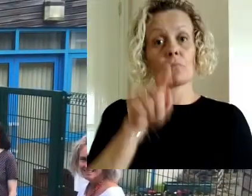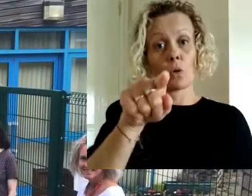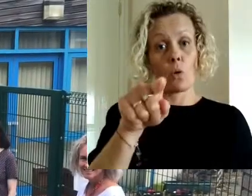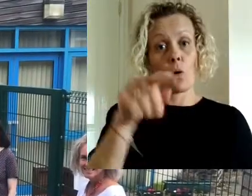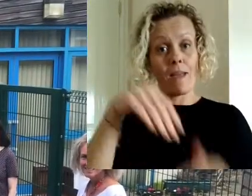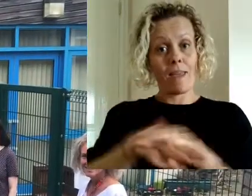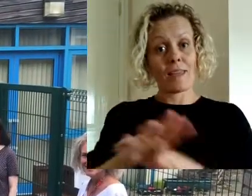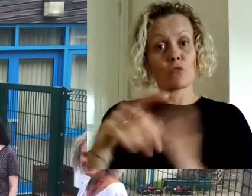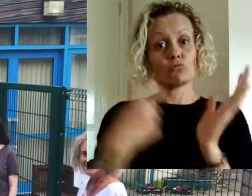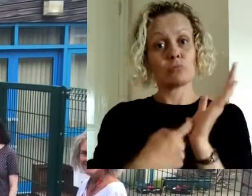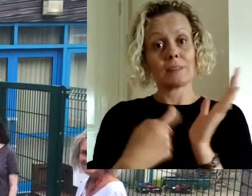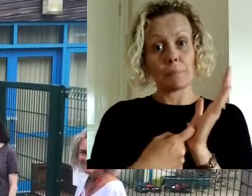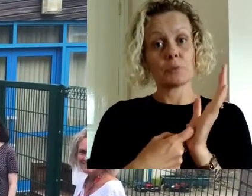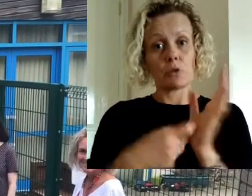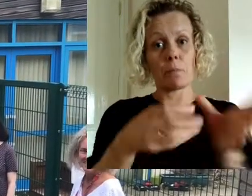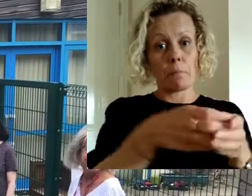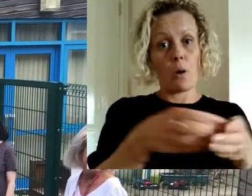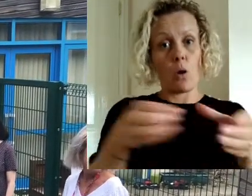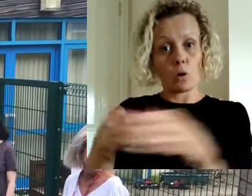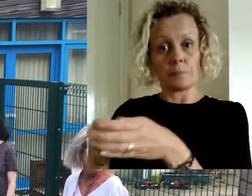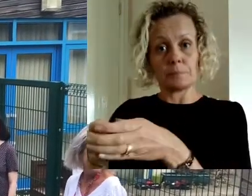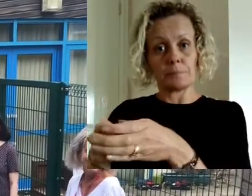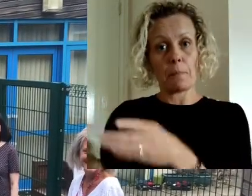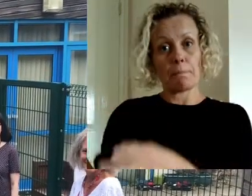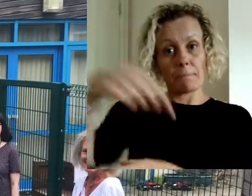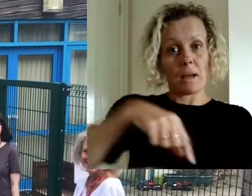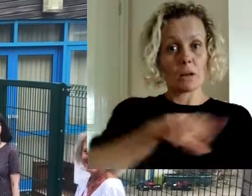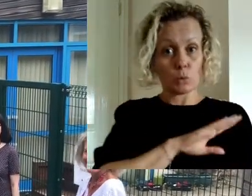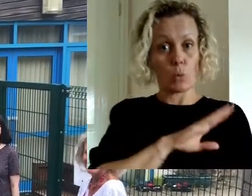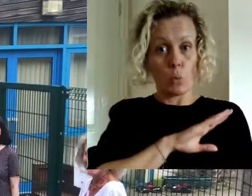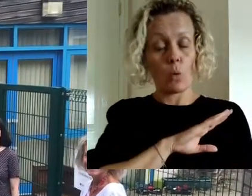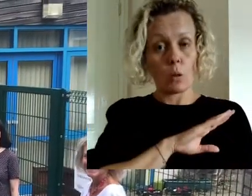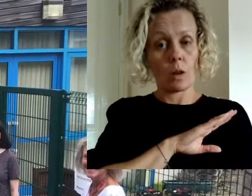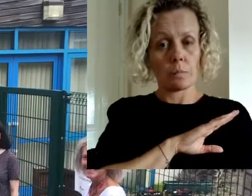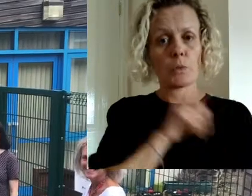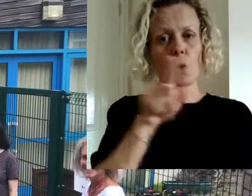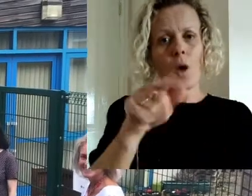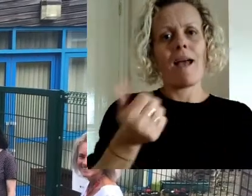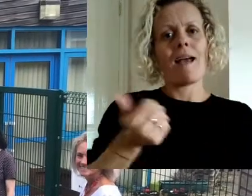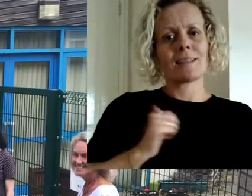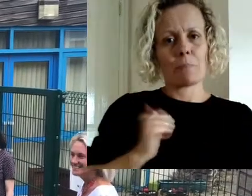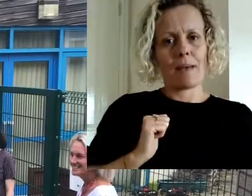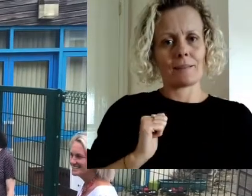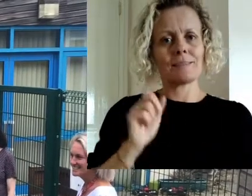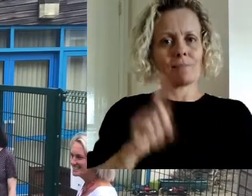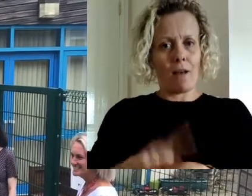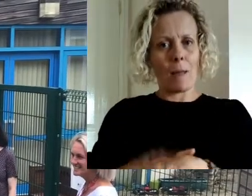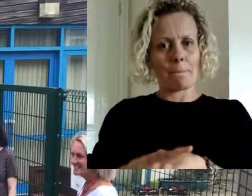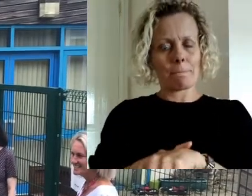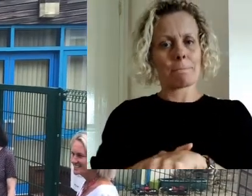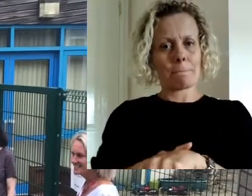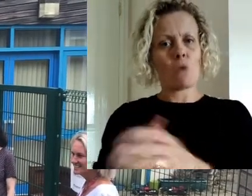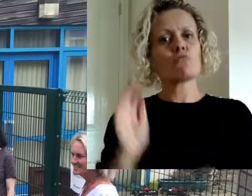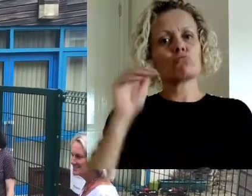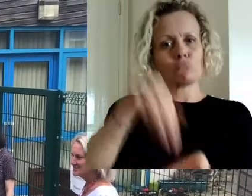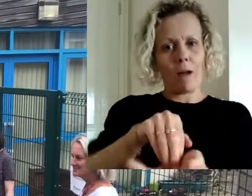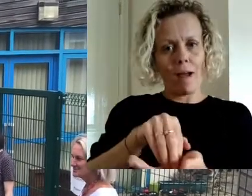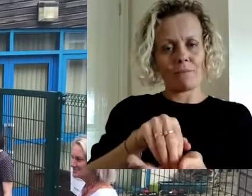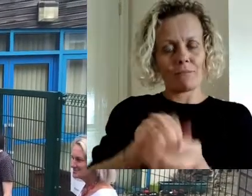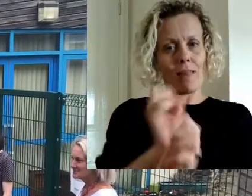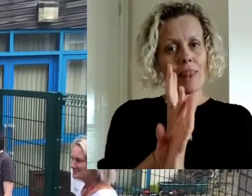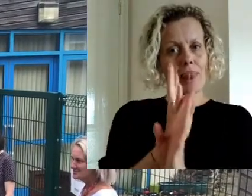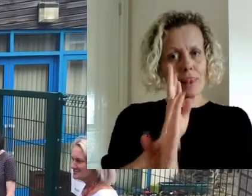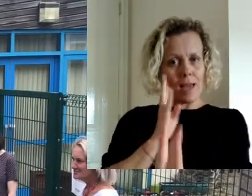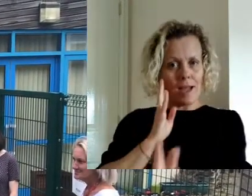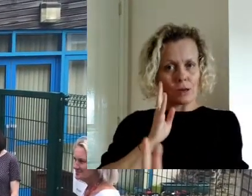So if you're in one of the reception pods that's coming back to school at your expected time of the morning you